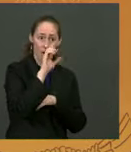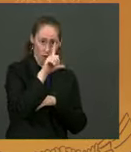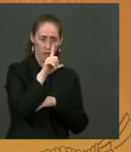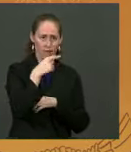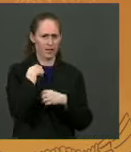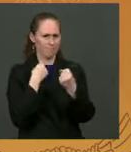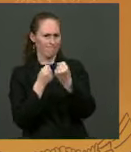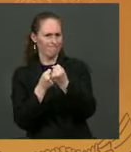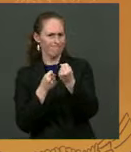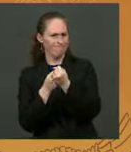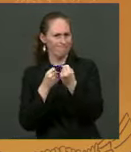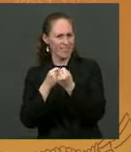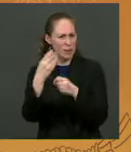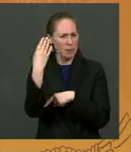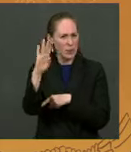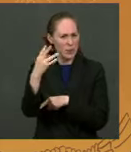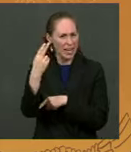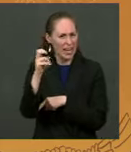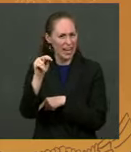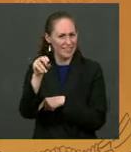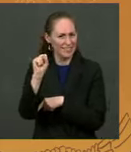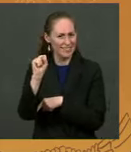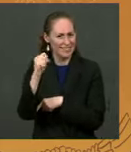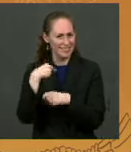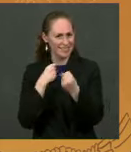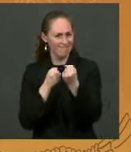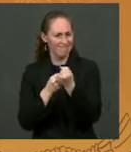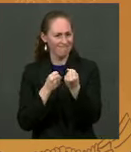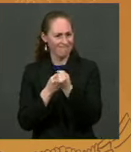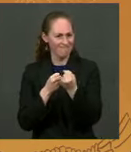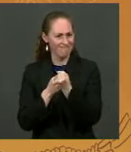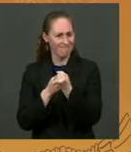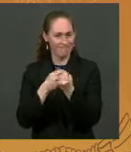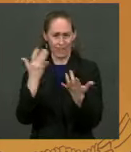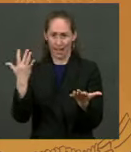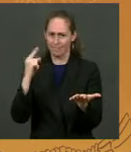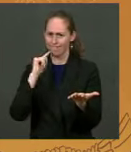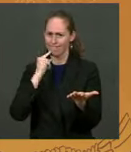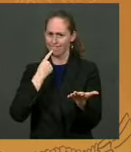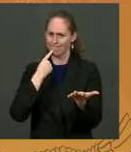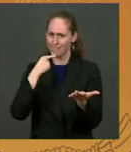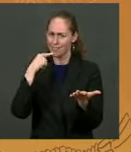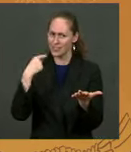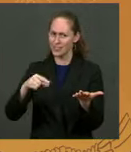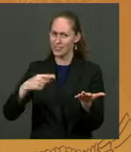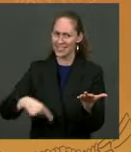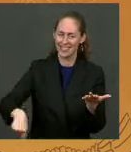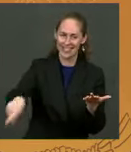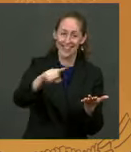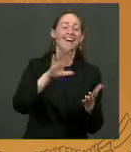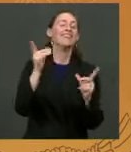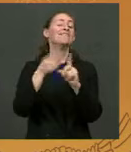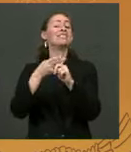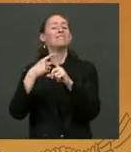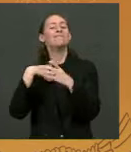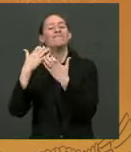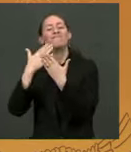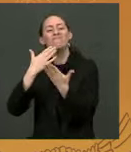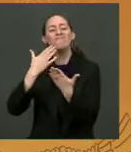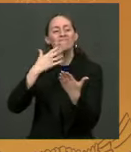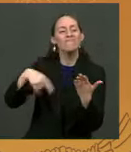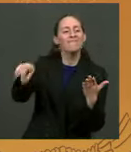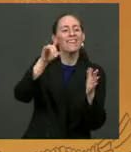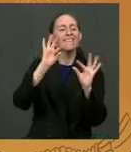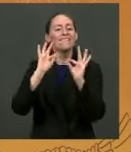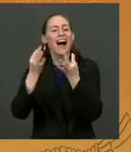Turkey. To the families of my staff, thank you for joining us, for being part of our team. And